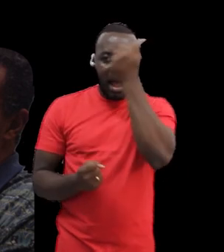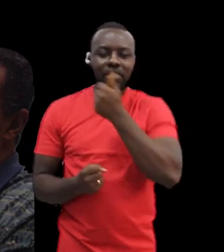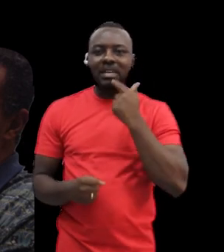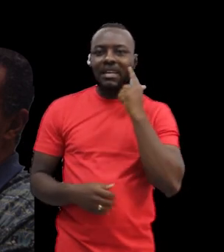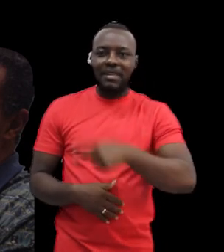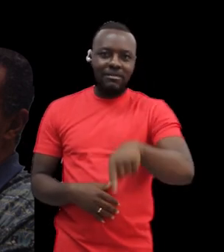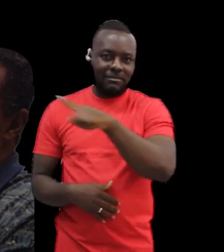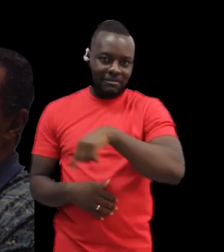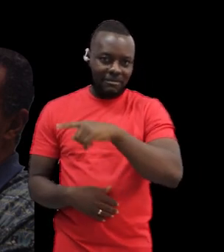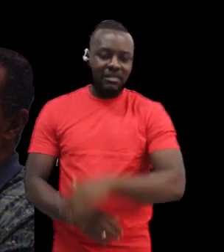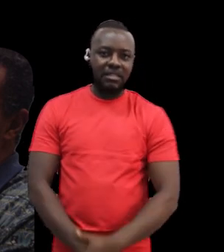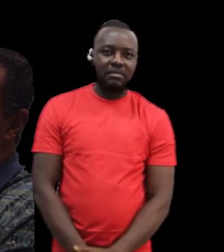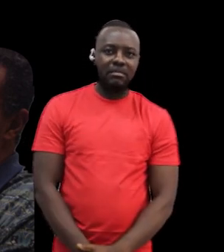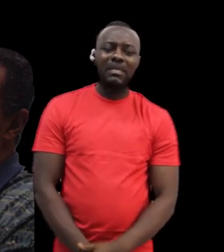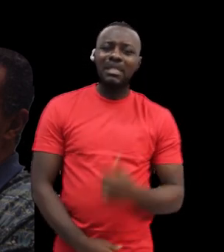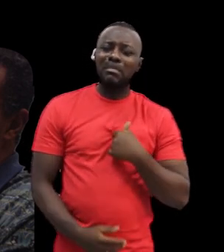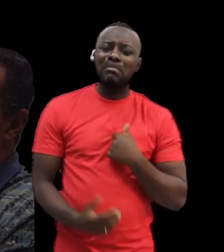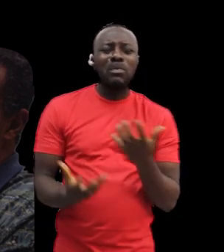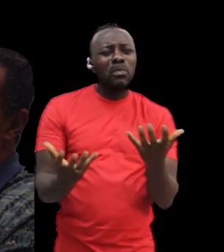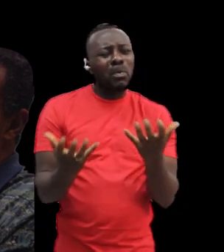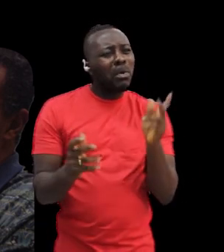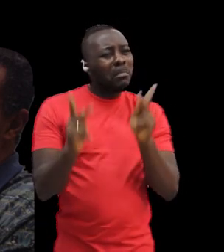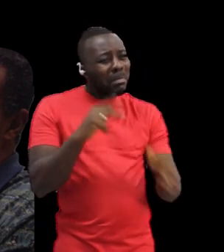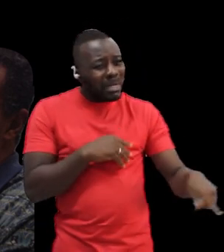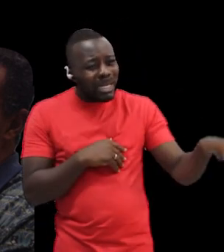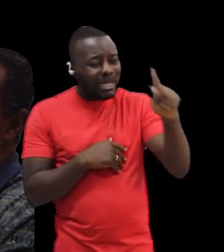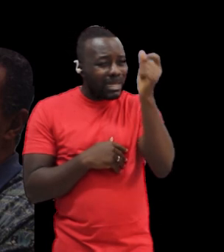I do wish more people understood the source of my father's passion.